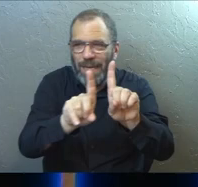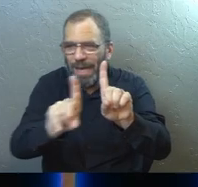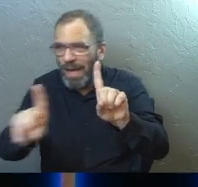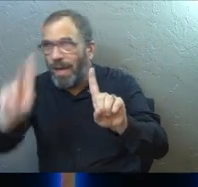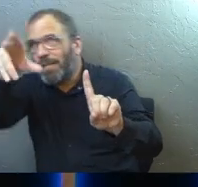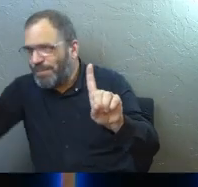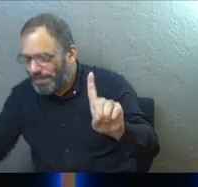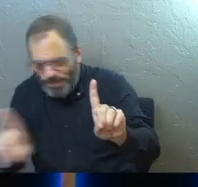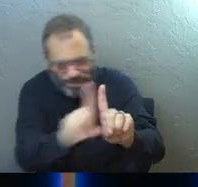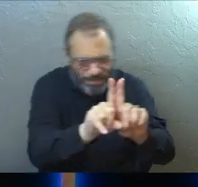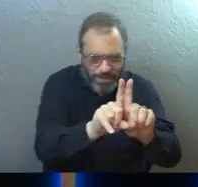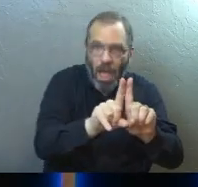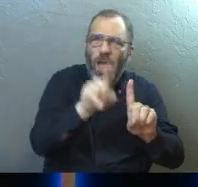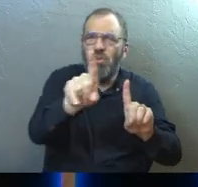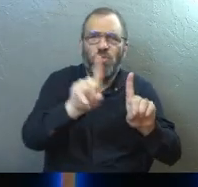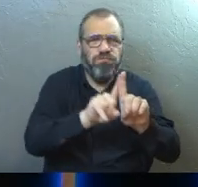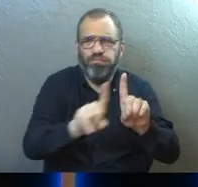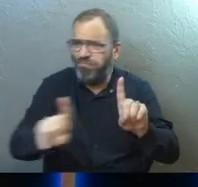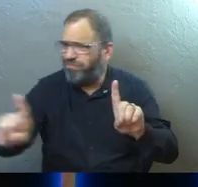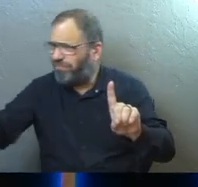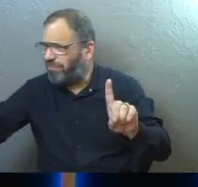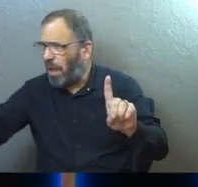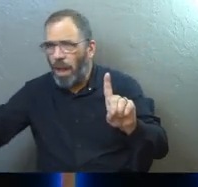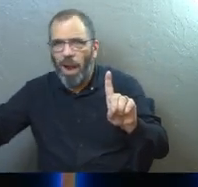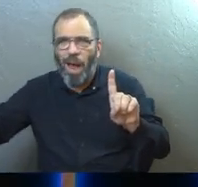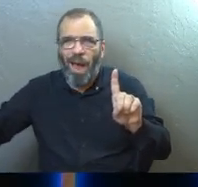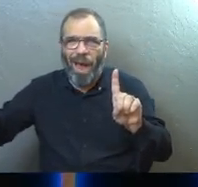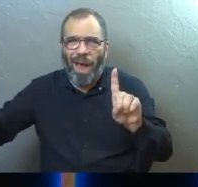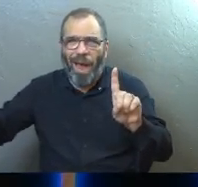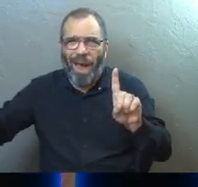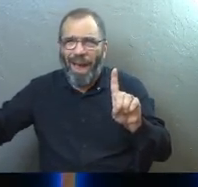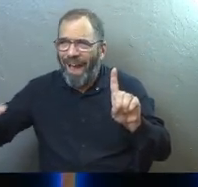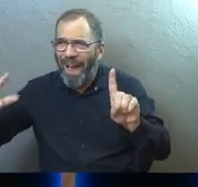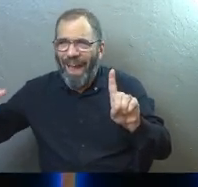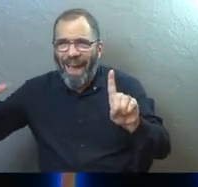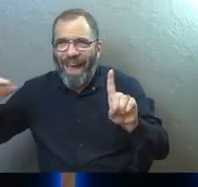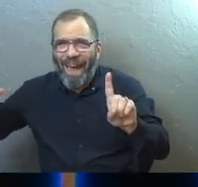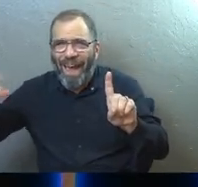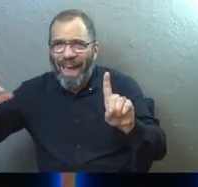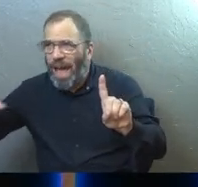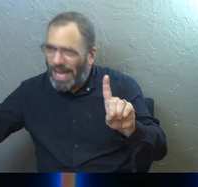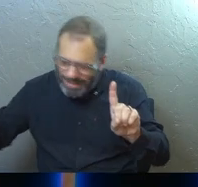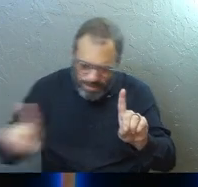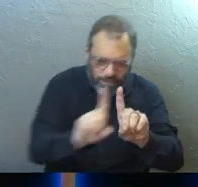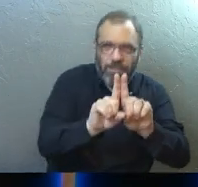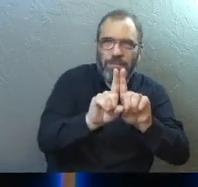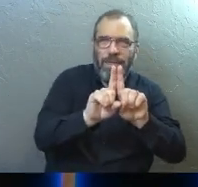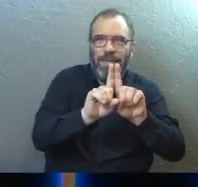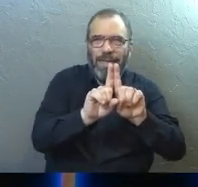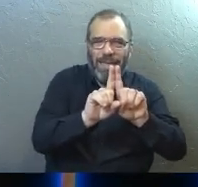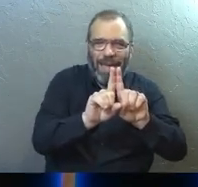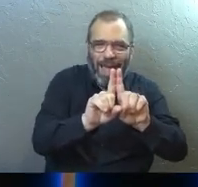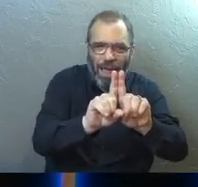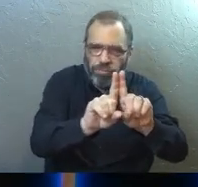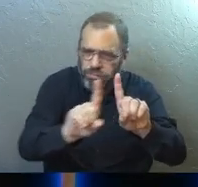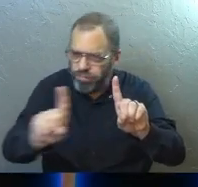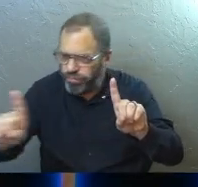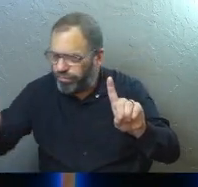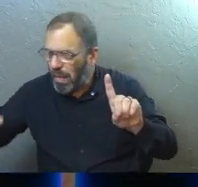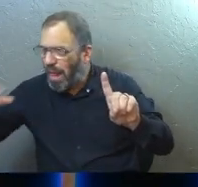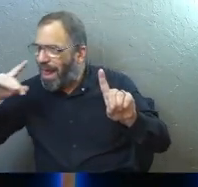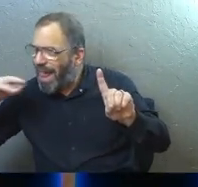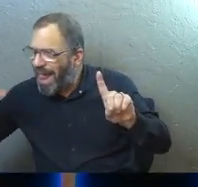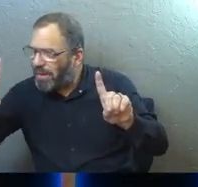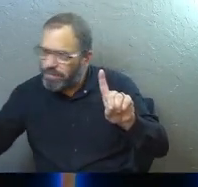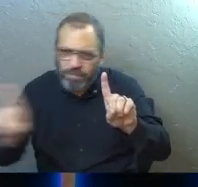and then you lose your way and some of you lose your way for a few years and then he's going to come back and he's going to drive you back onto the path because that's his way.